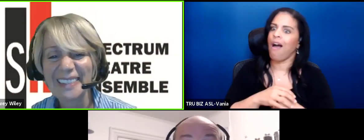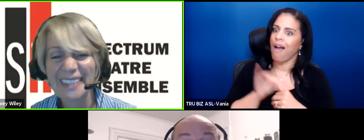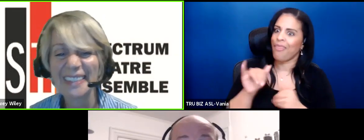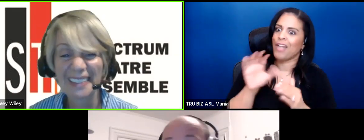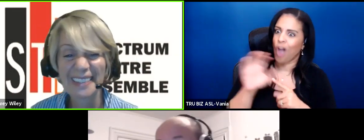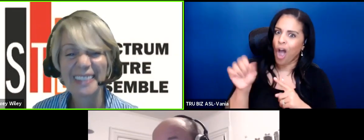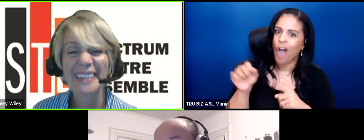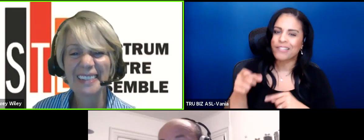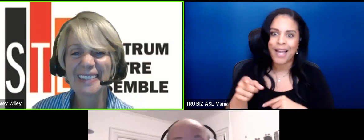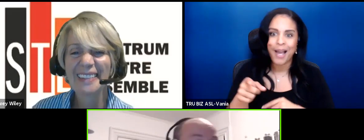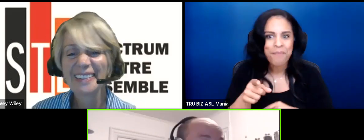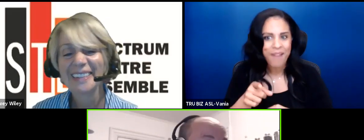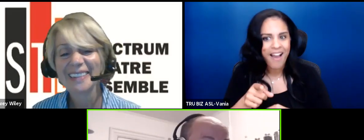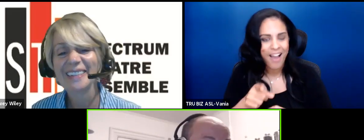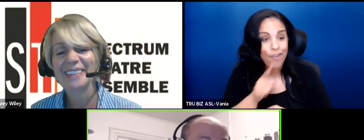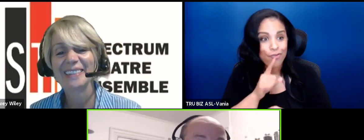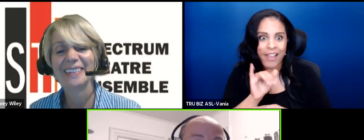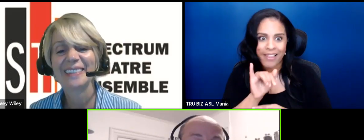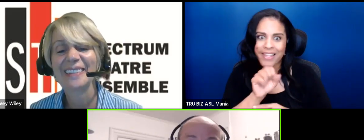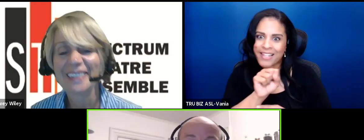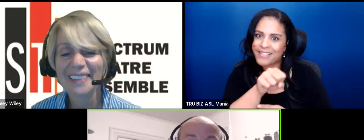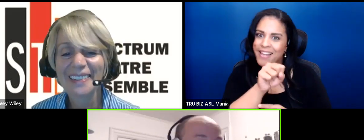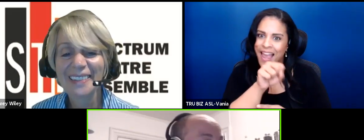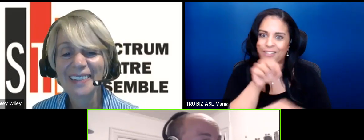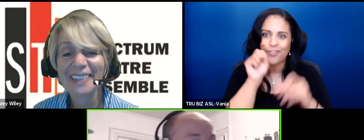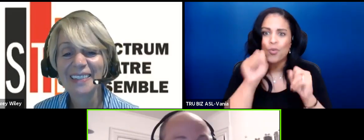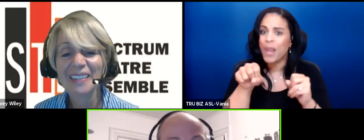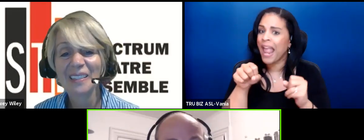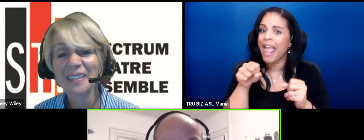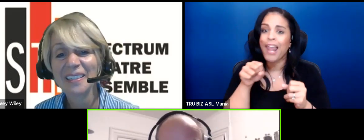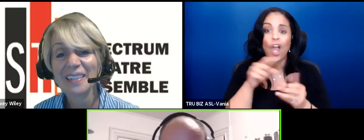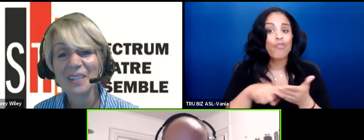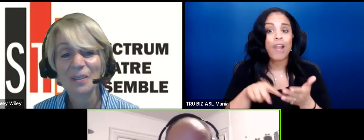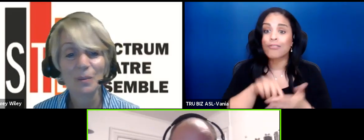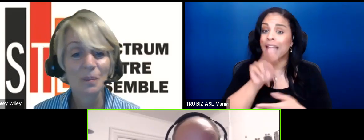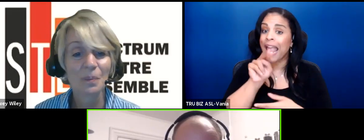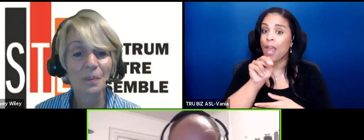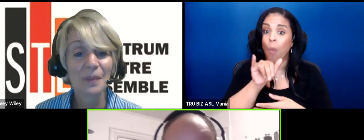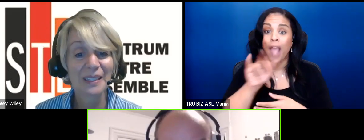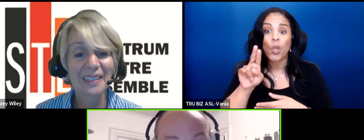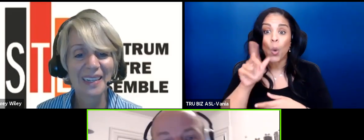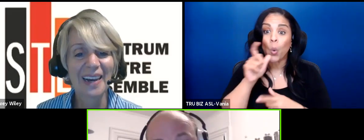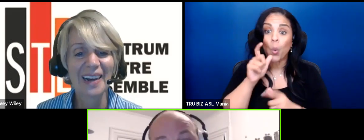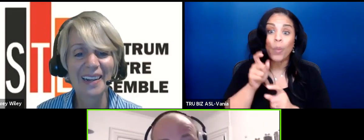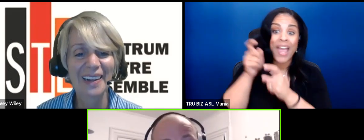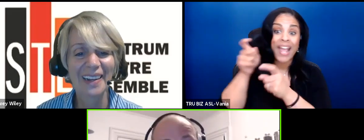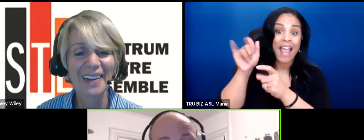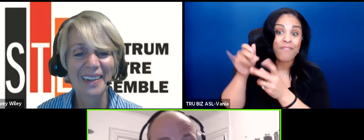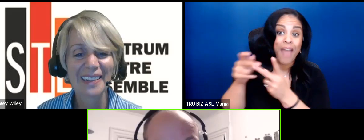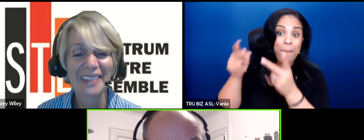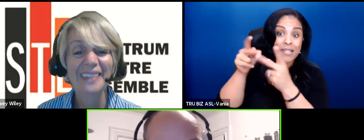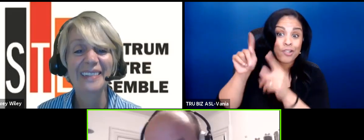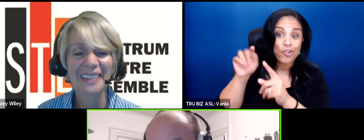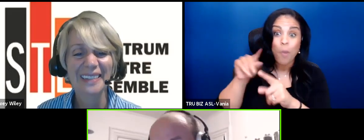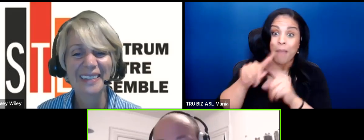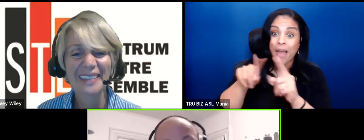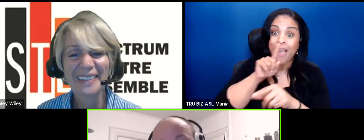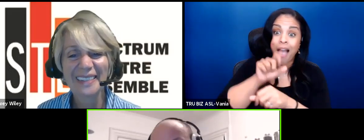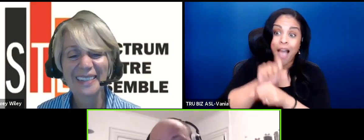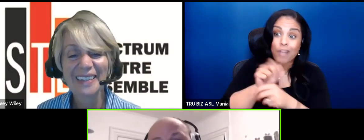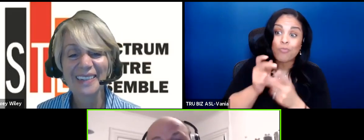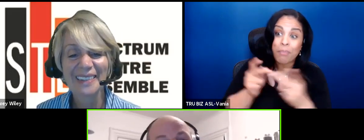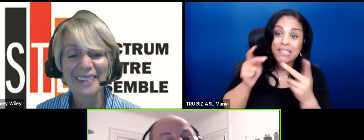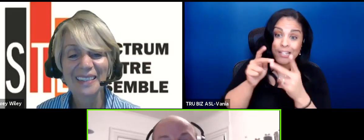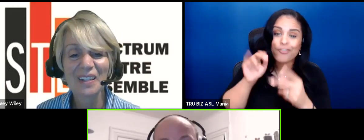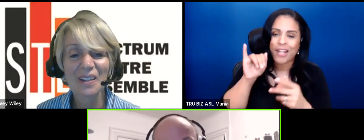It really is and you know it's it's you know you can criticize NYU for who they gave that position to but the actual position is